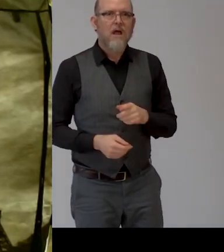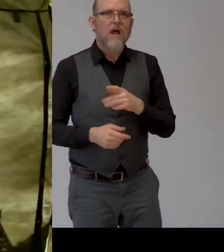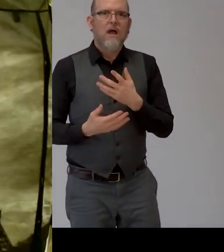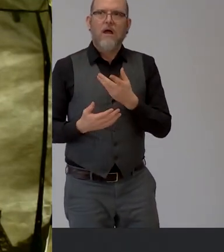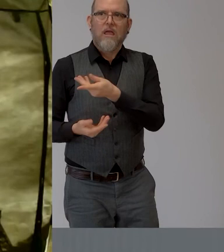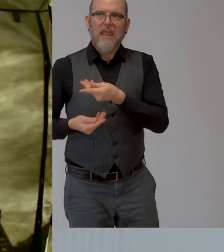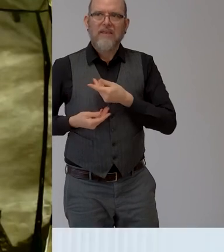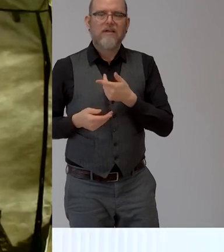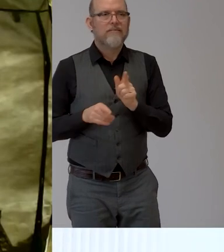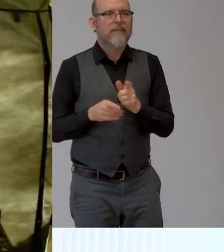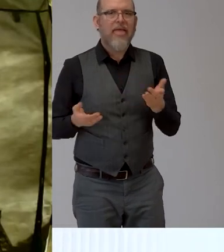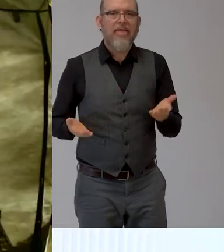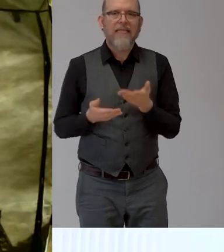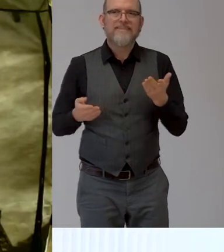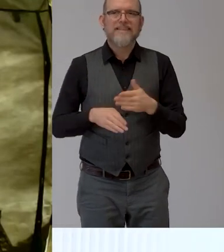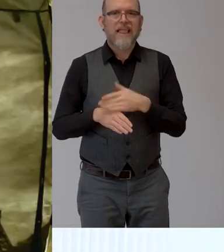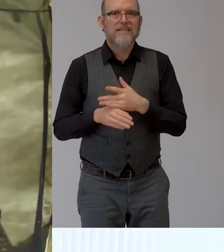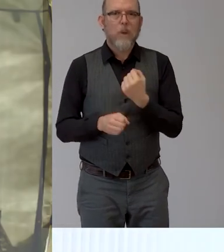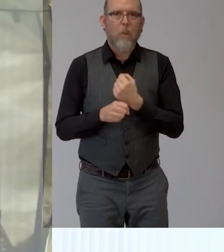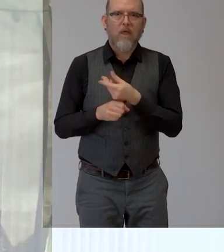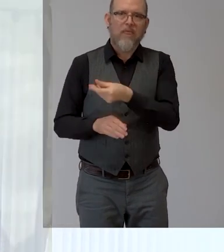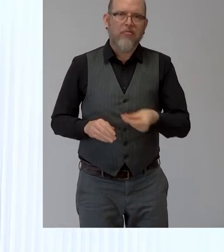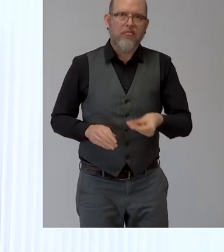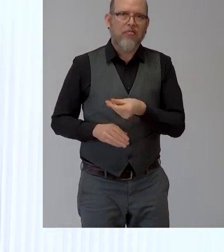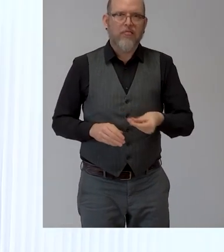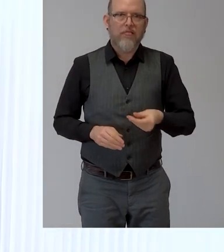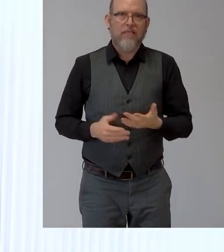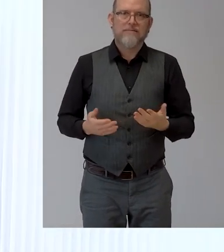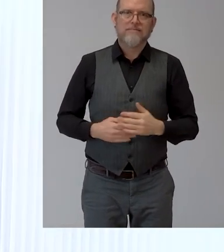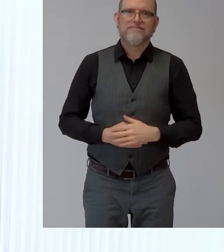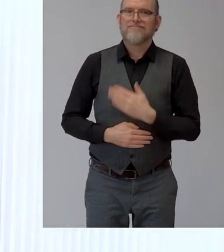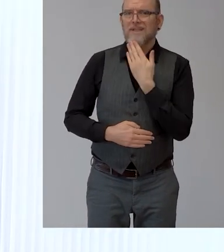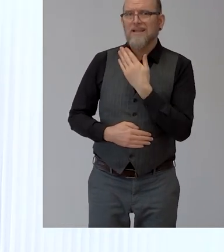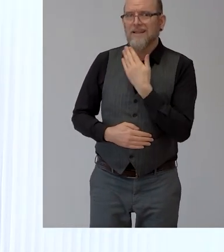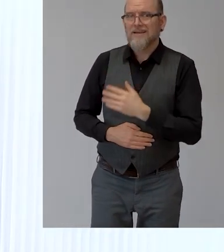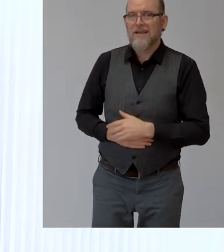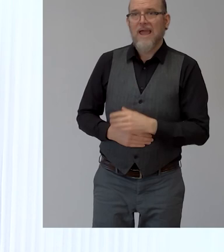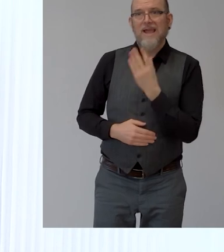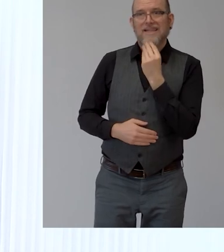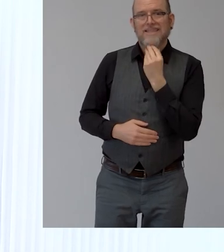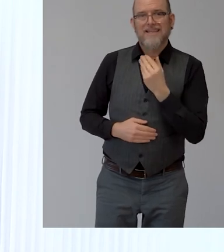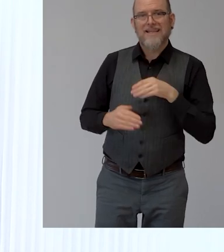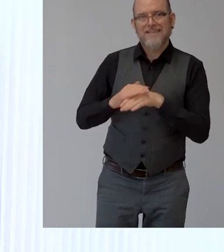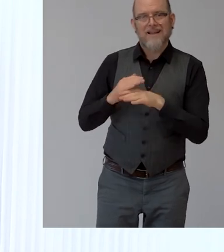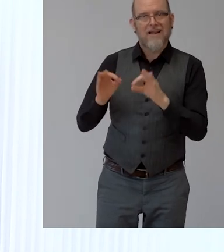jobs and i felt thank you to access israel for this very um interesting and exciting session